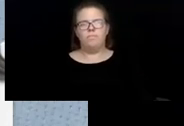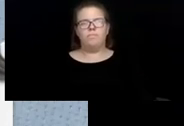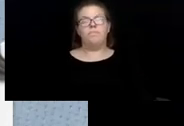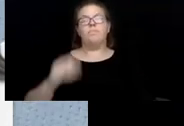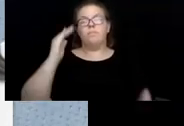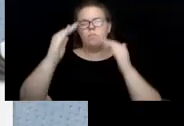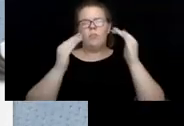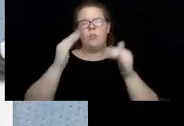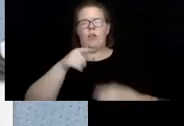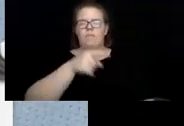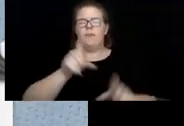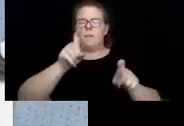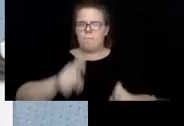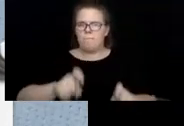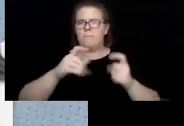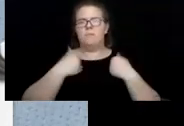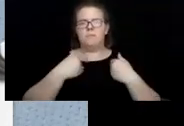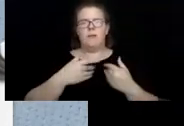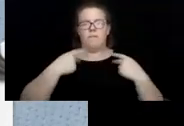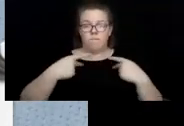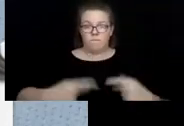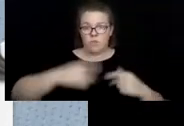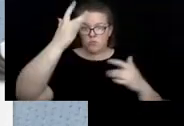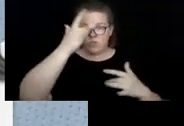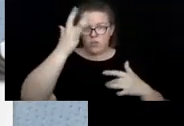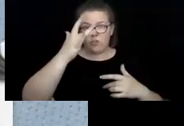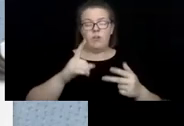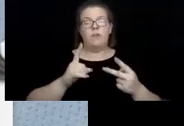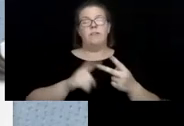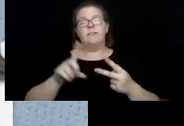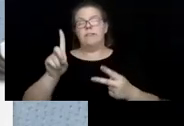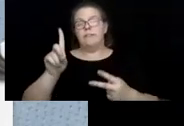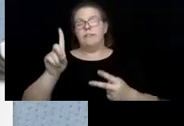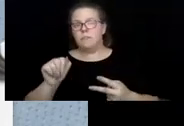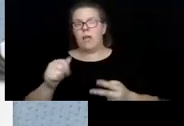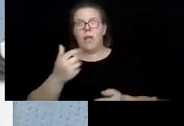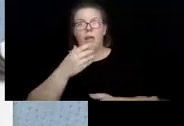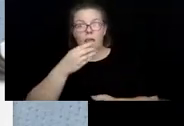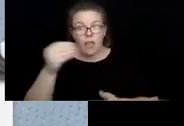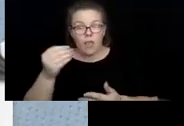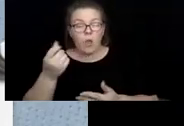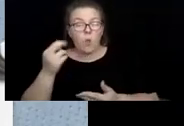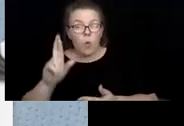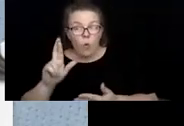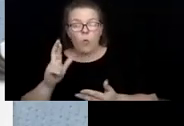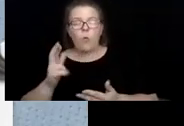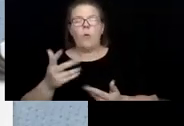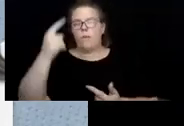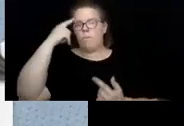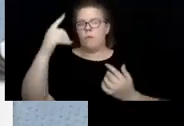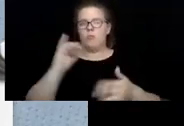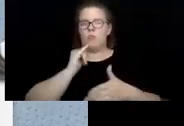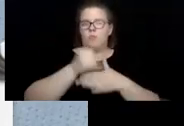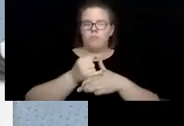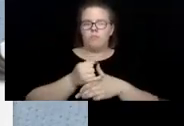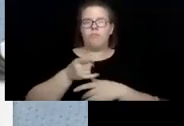must have a physical illness or a disability and or a mental impairment that results in